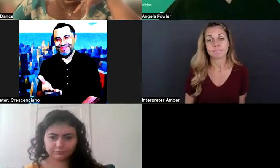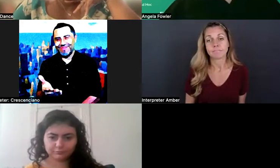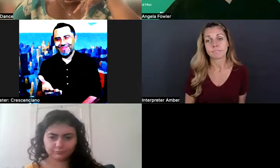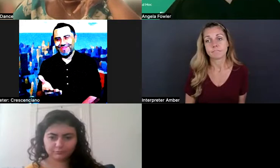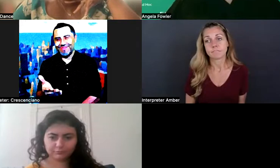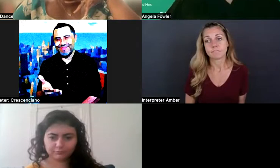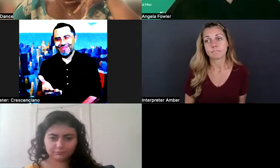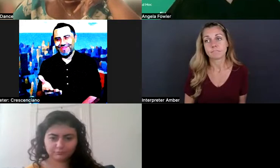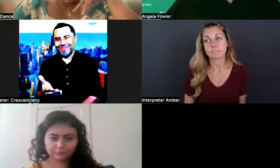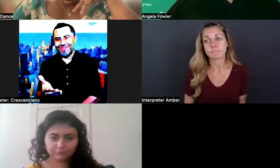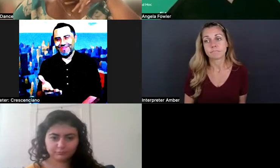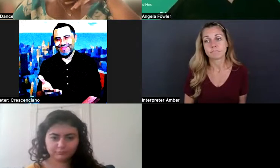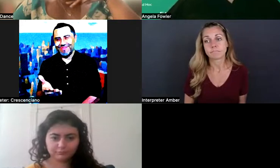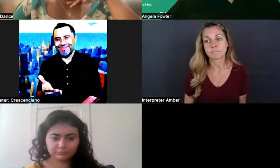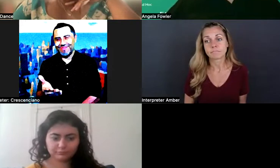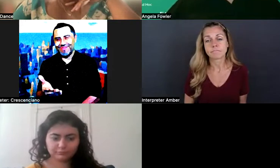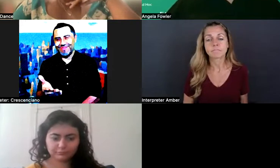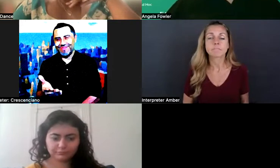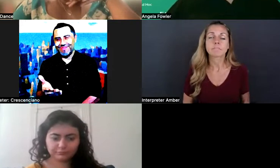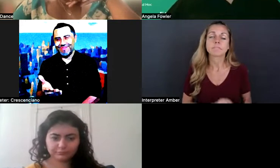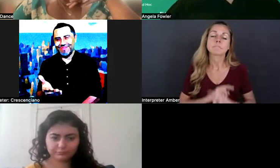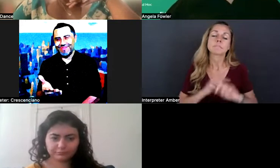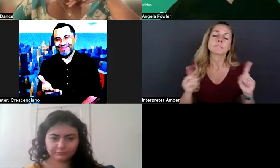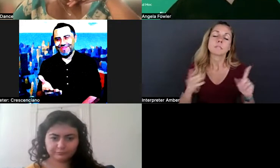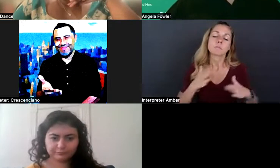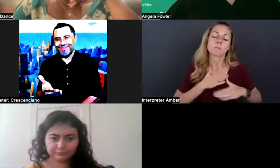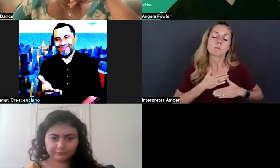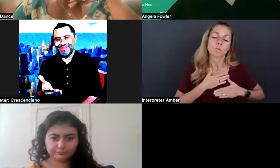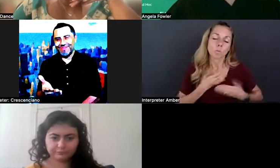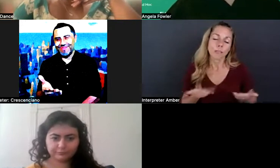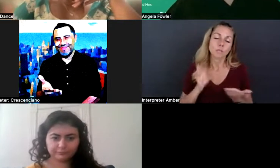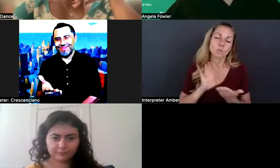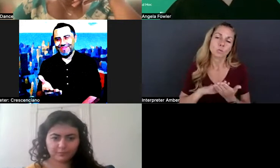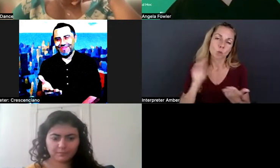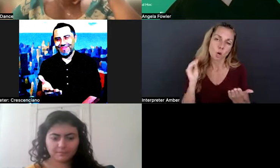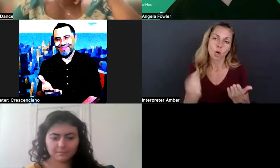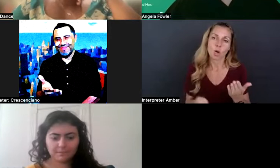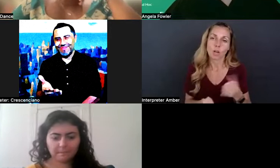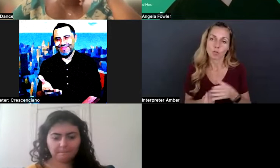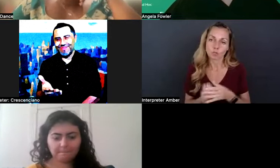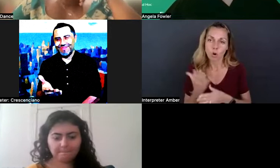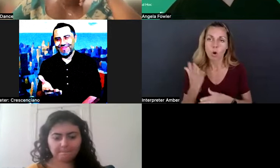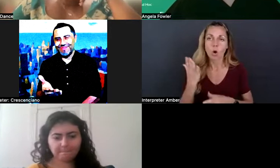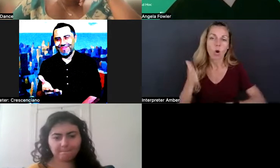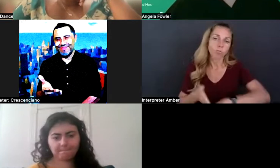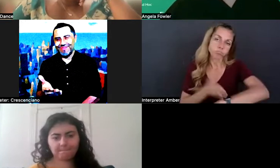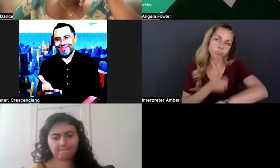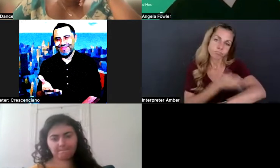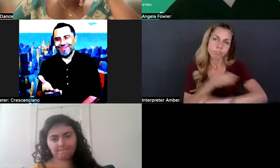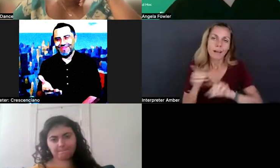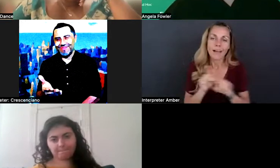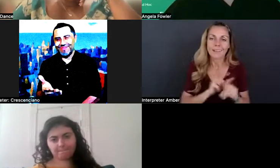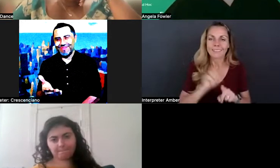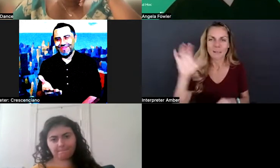but be willing to learn and grow as an organization. Be willing to allow us to teach you